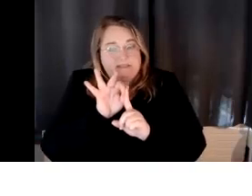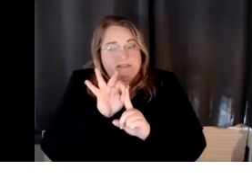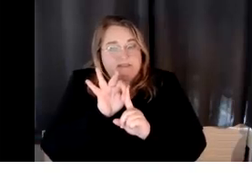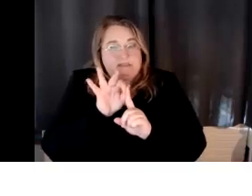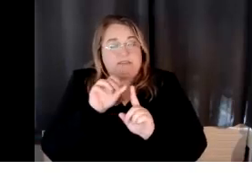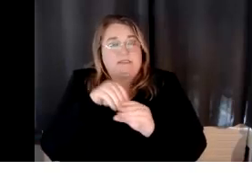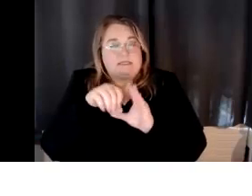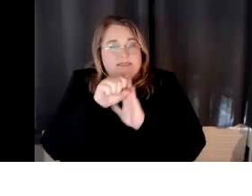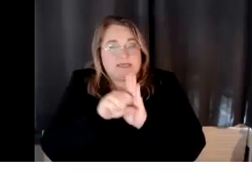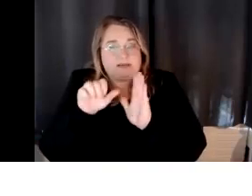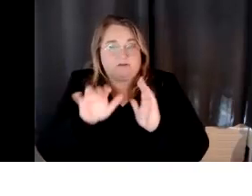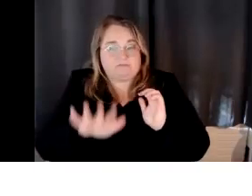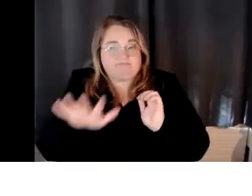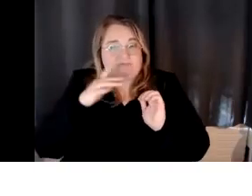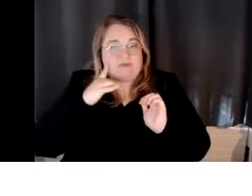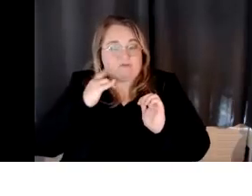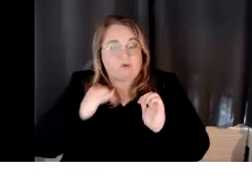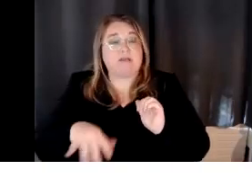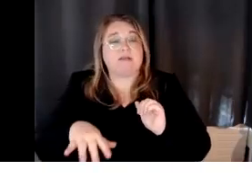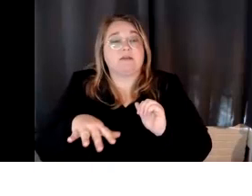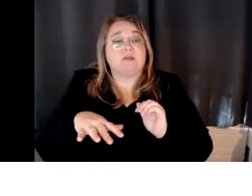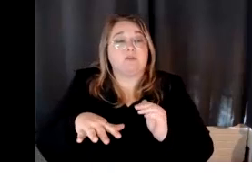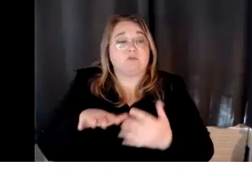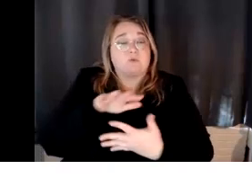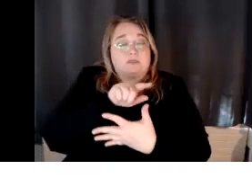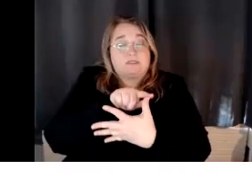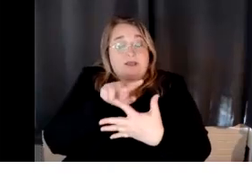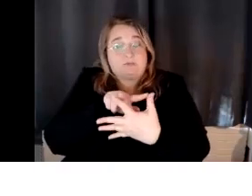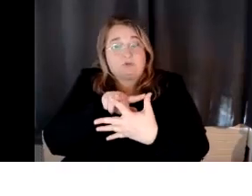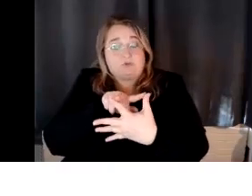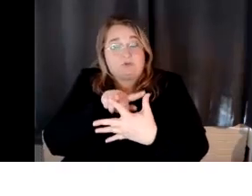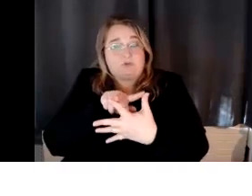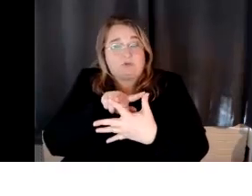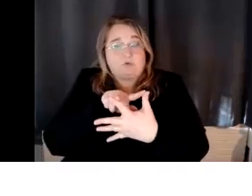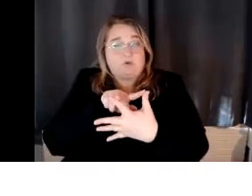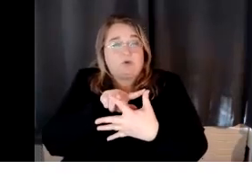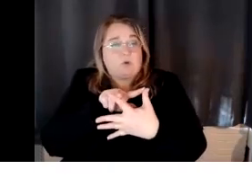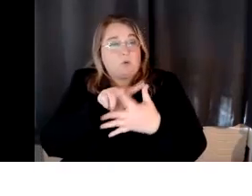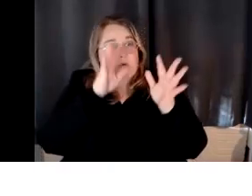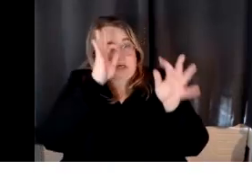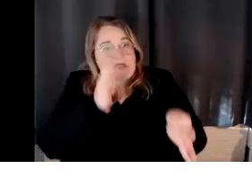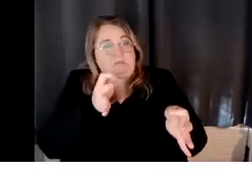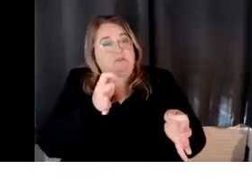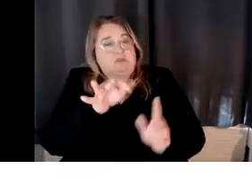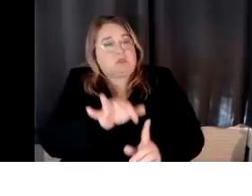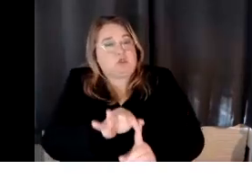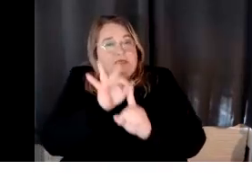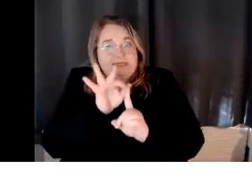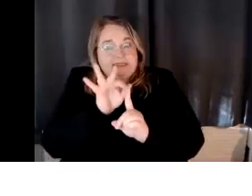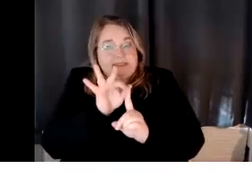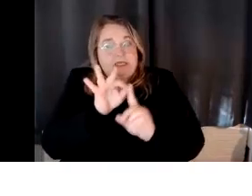deemed, um, to be that no other college in the state of California California